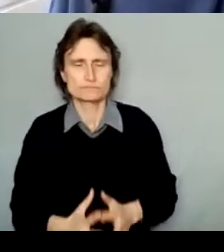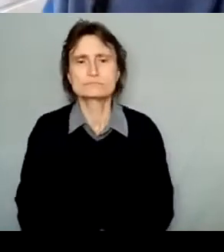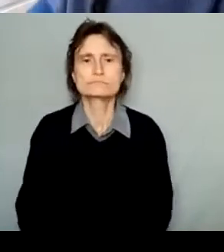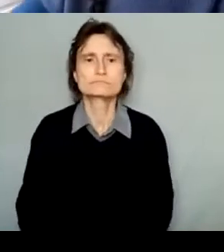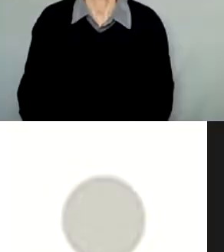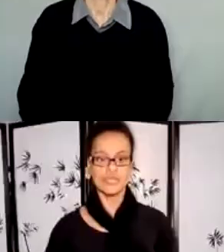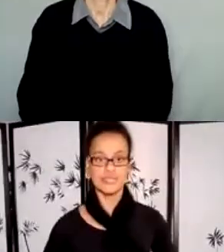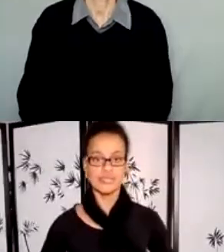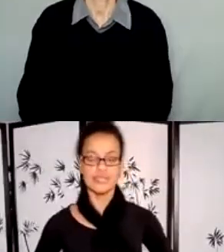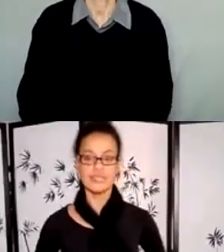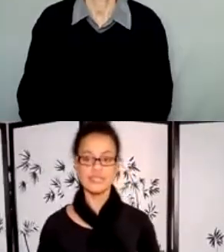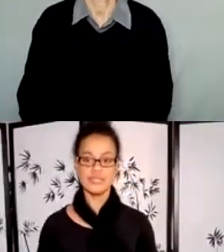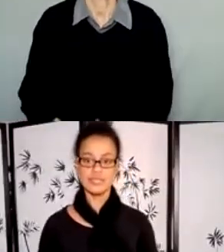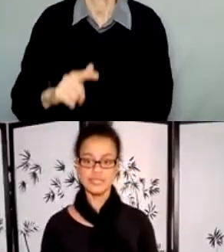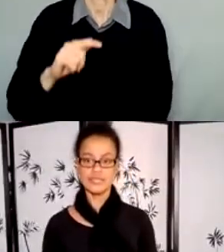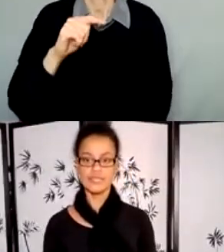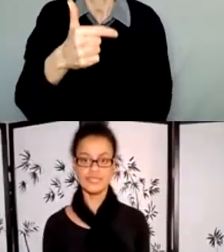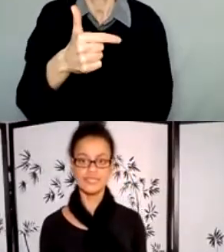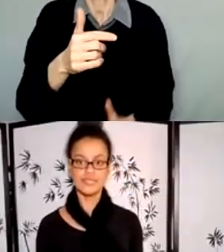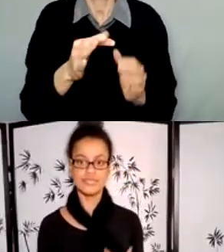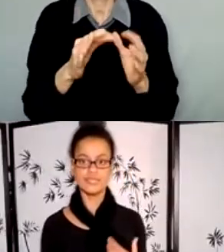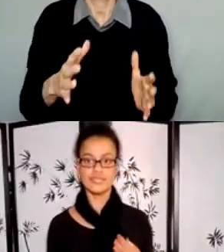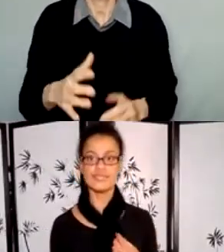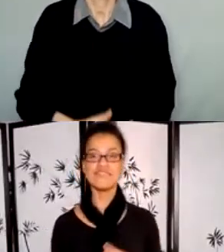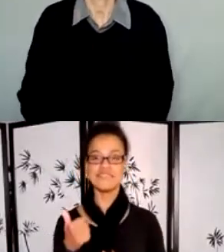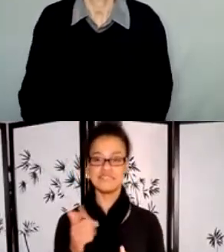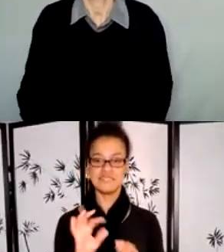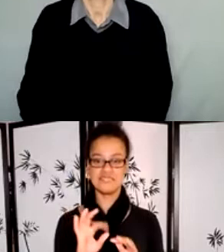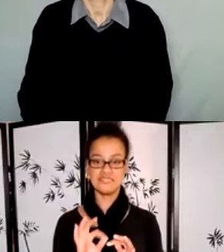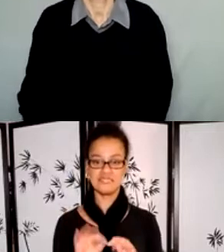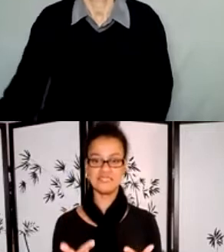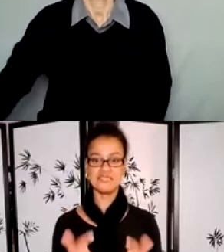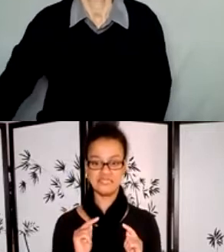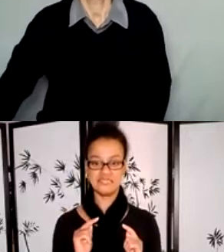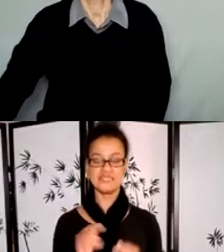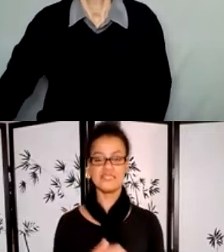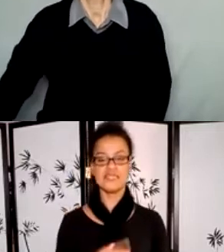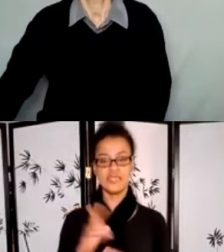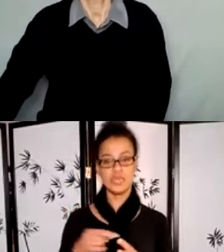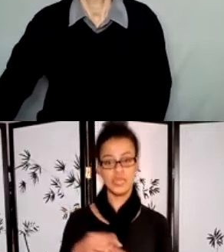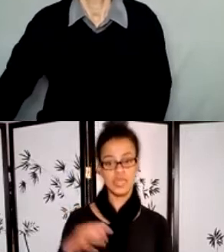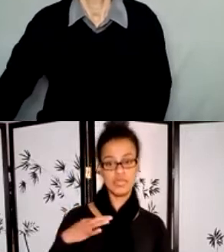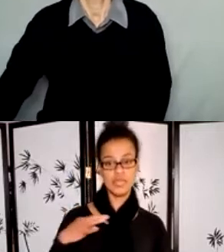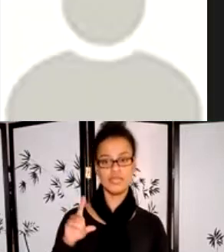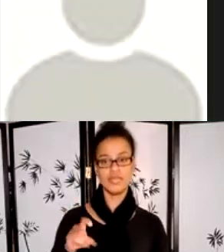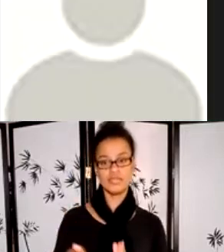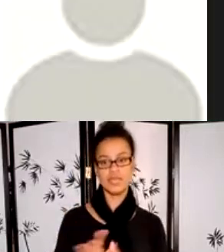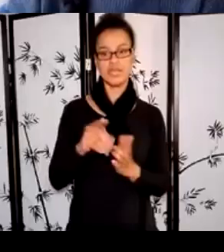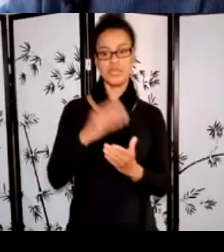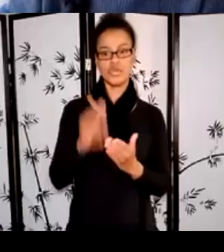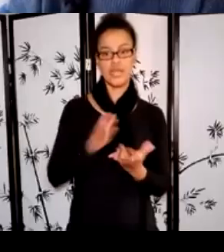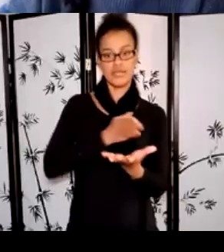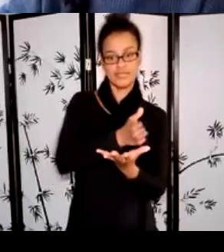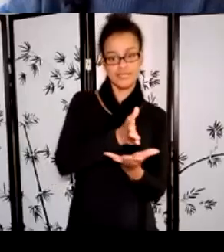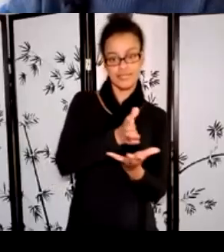So when you apply, you'll need to select a program stream. You can apply to either create and